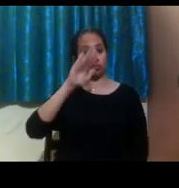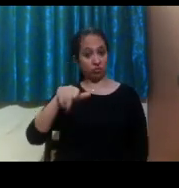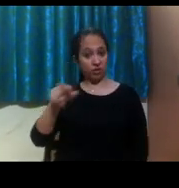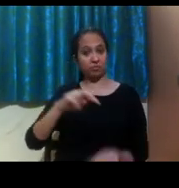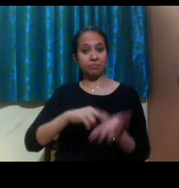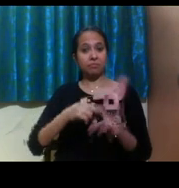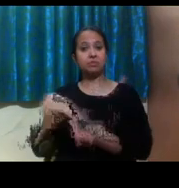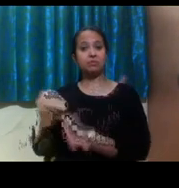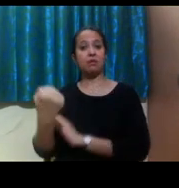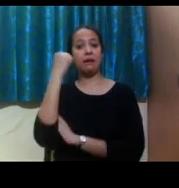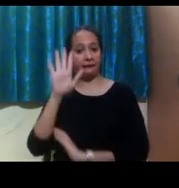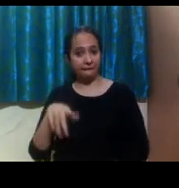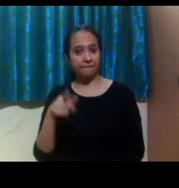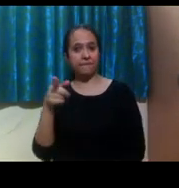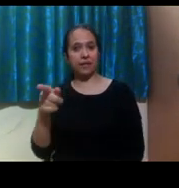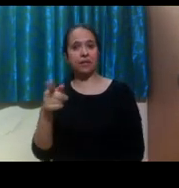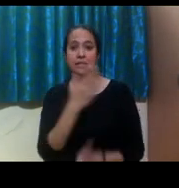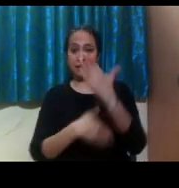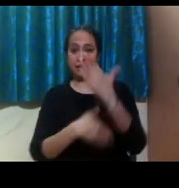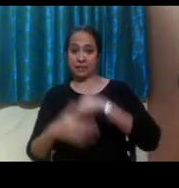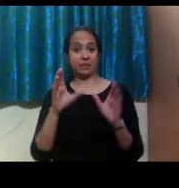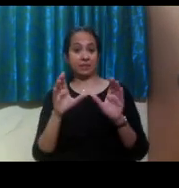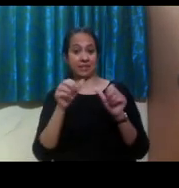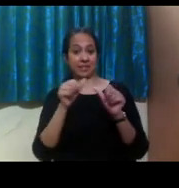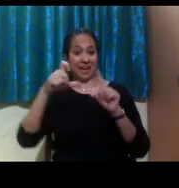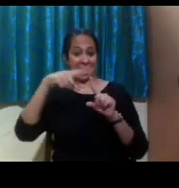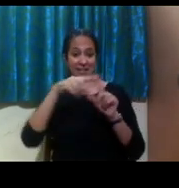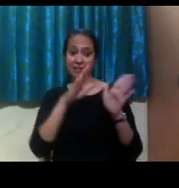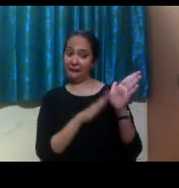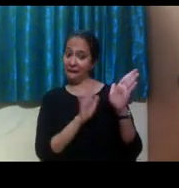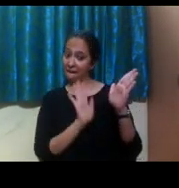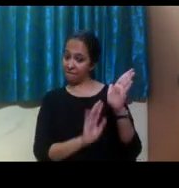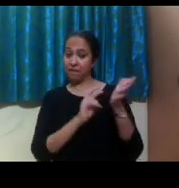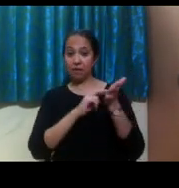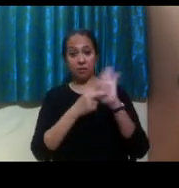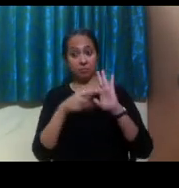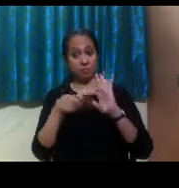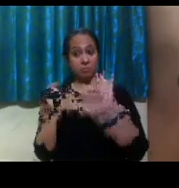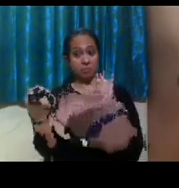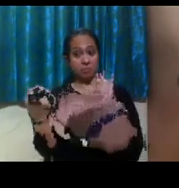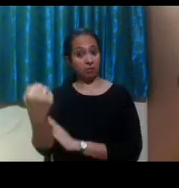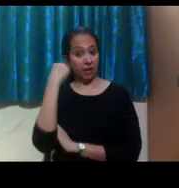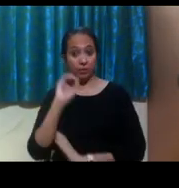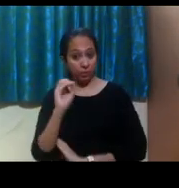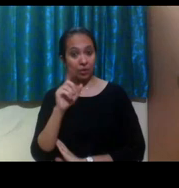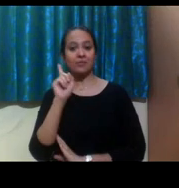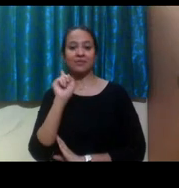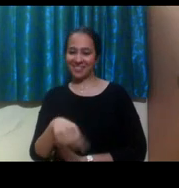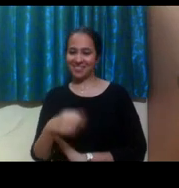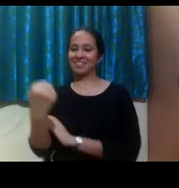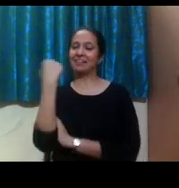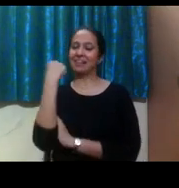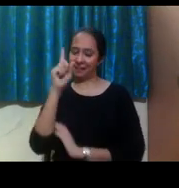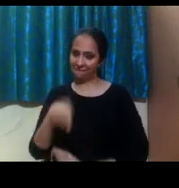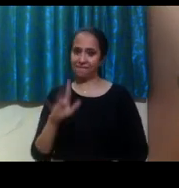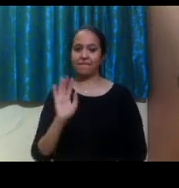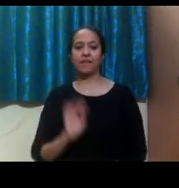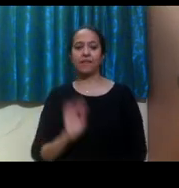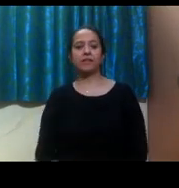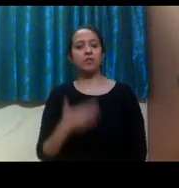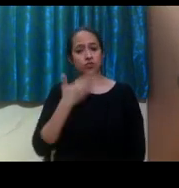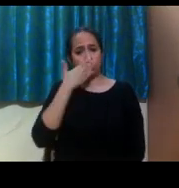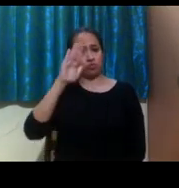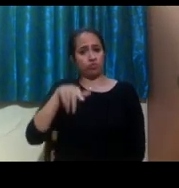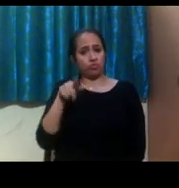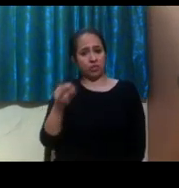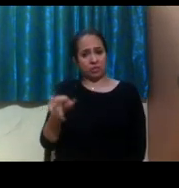It's called the Americans with Disabilities Act. But just because you're an international student doesn't mean you have rights here, you absolutely have rights. So as a student with a discipline